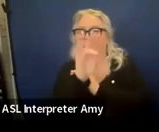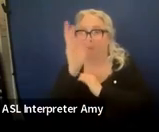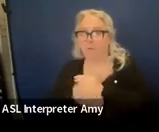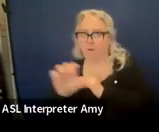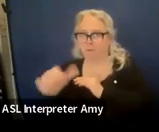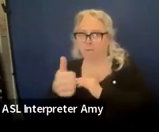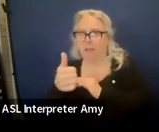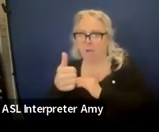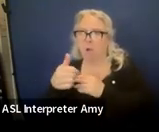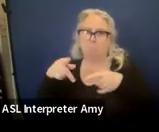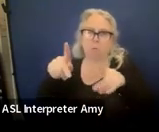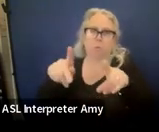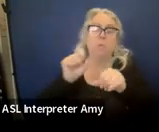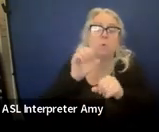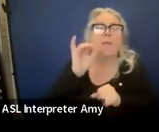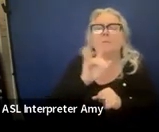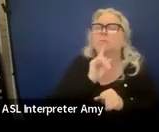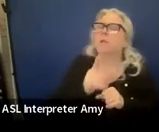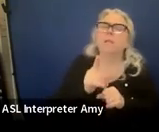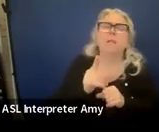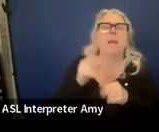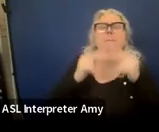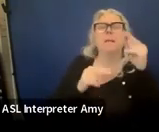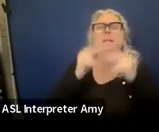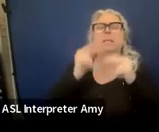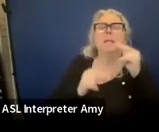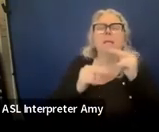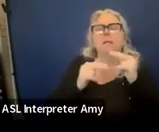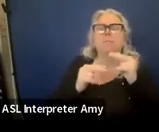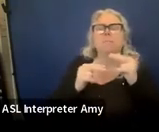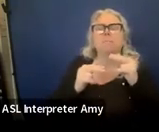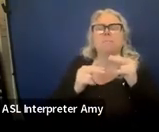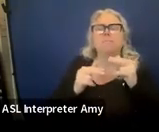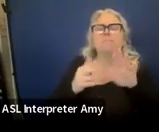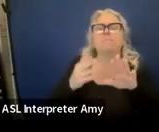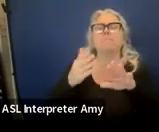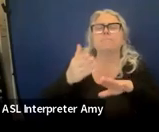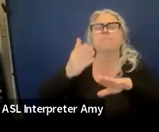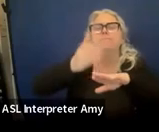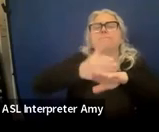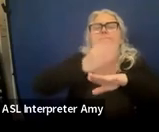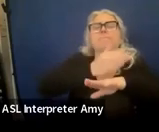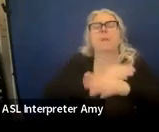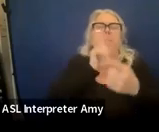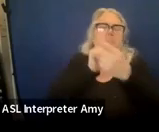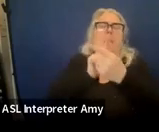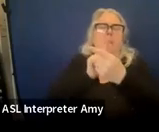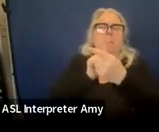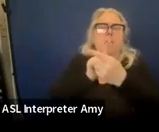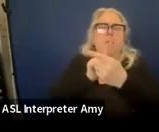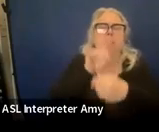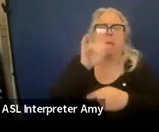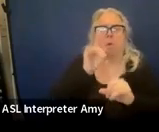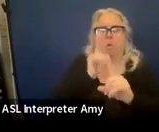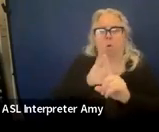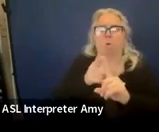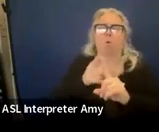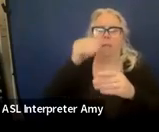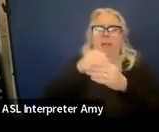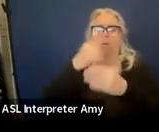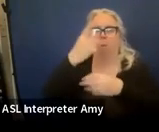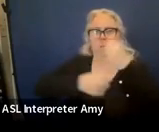opportunities. So this is really just kind of building blocks to meet that goal within the year.